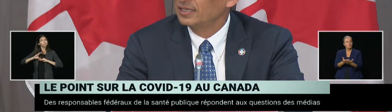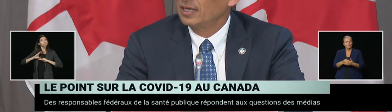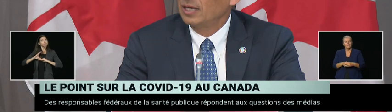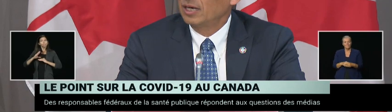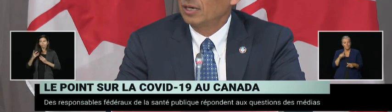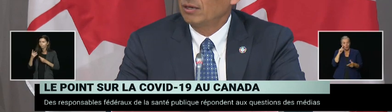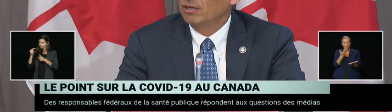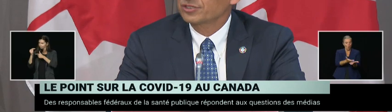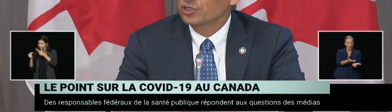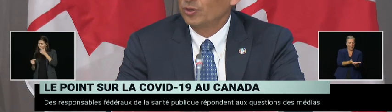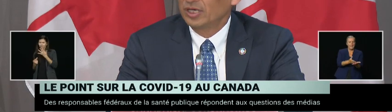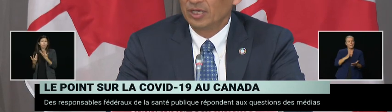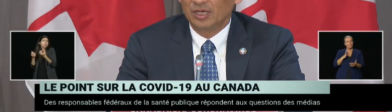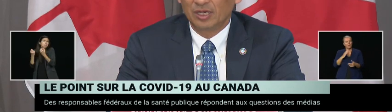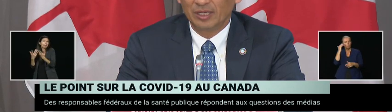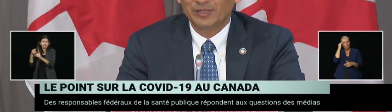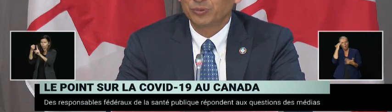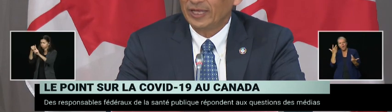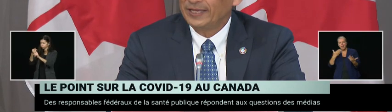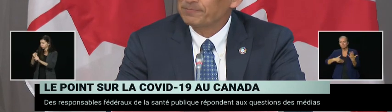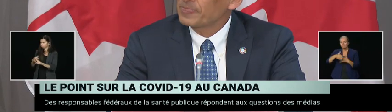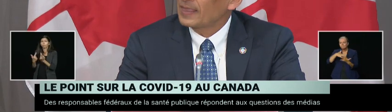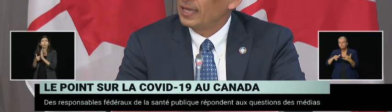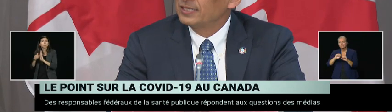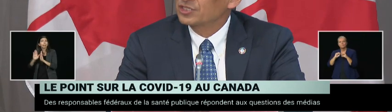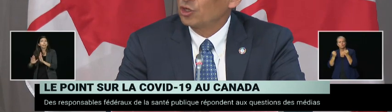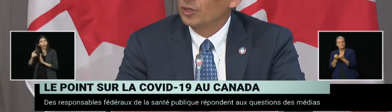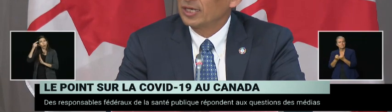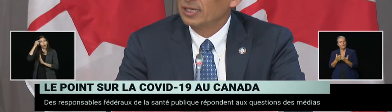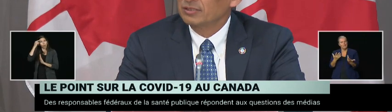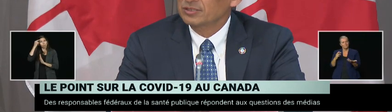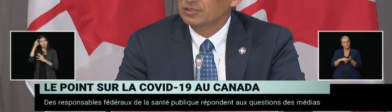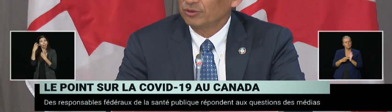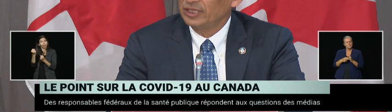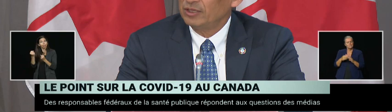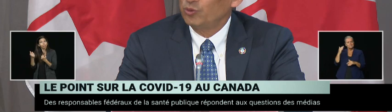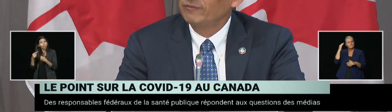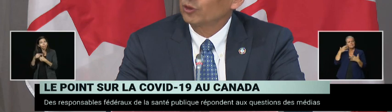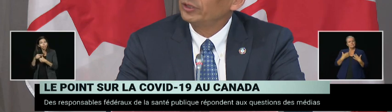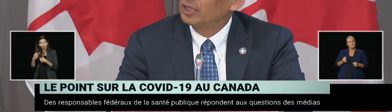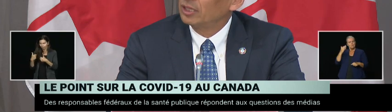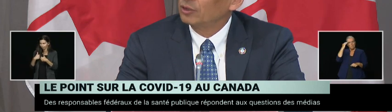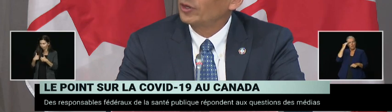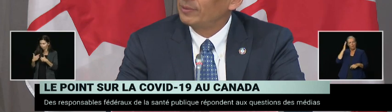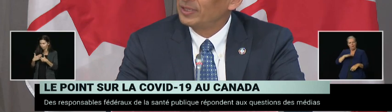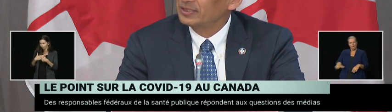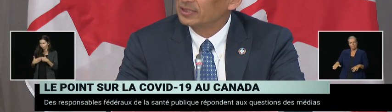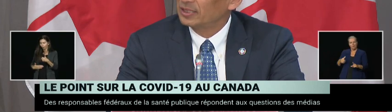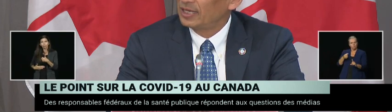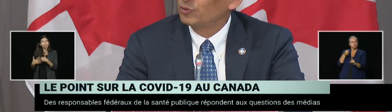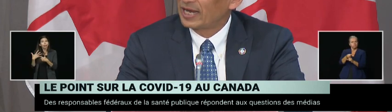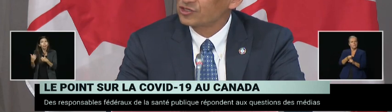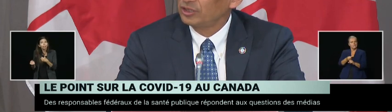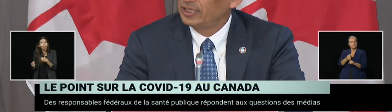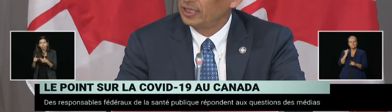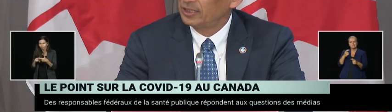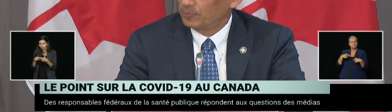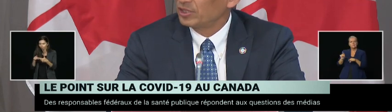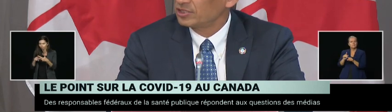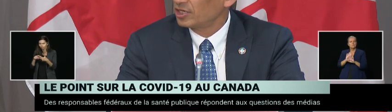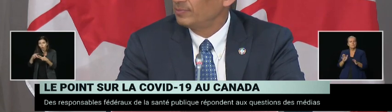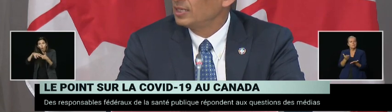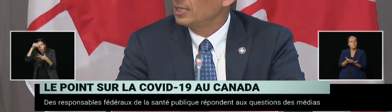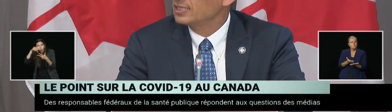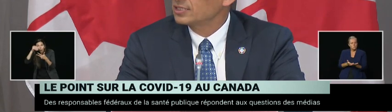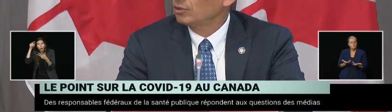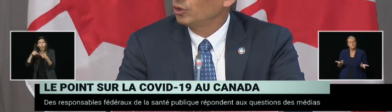that are also in play. And so certainly we've learned quite a bit. And we're actually, at